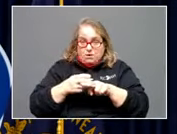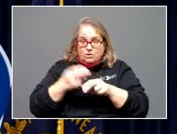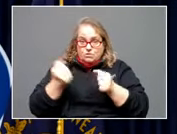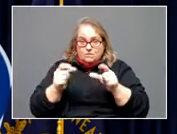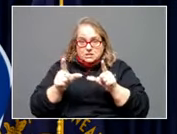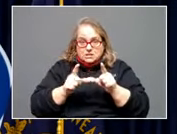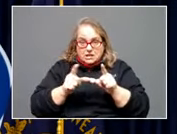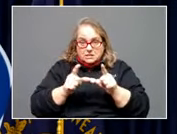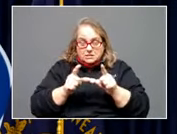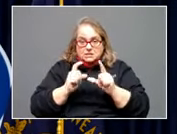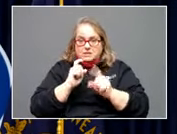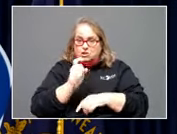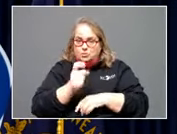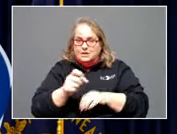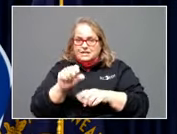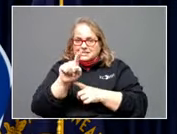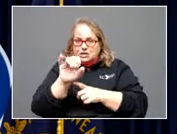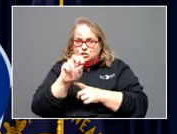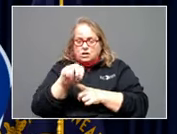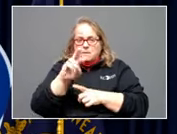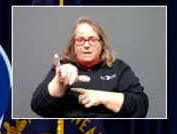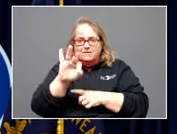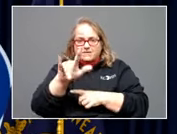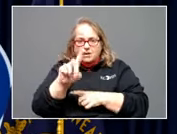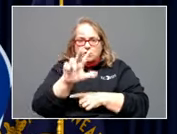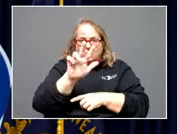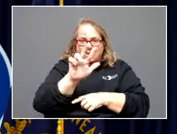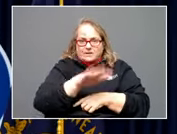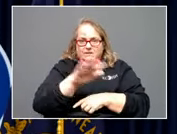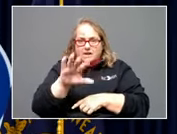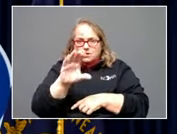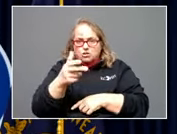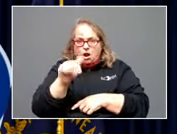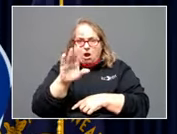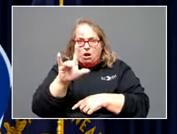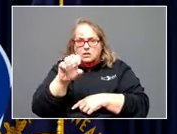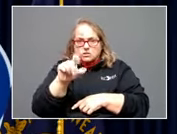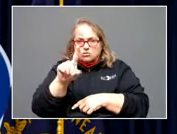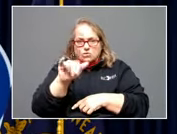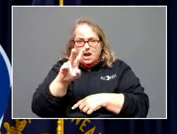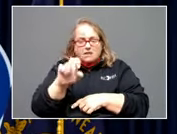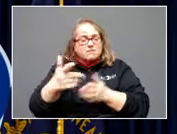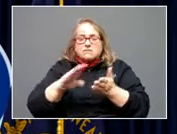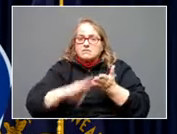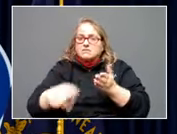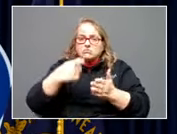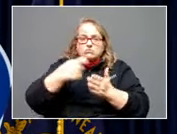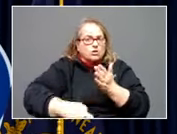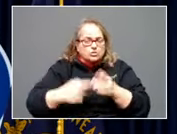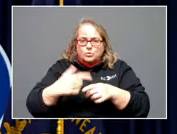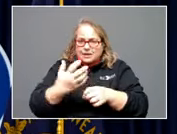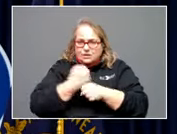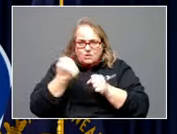station in Mayfield at 355 Charles Drive. We've waived fees for getting those. The office is operating